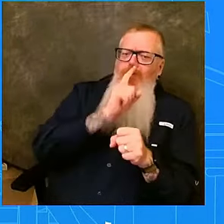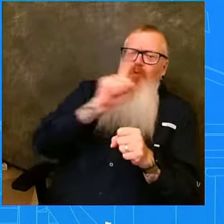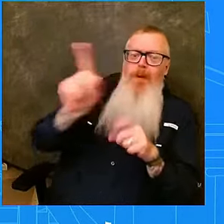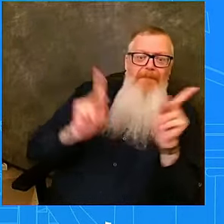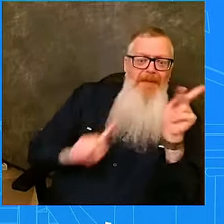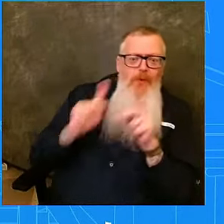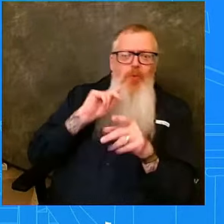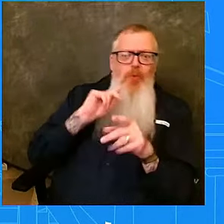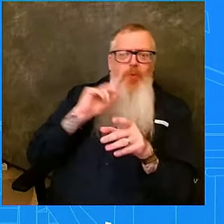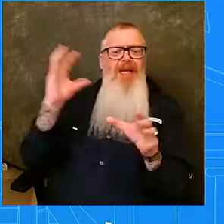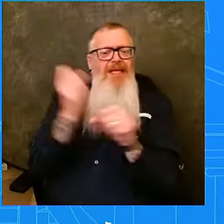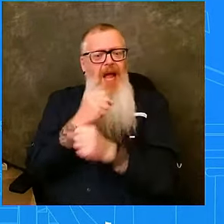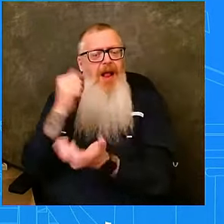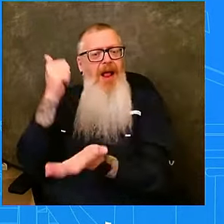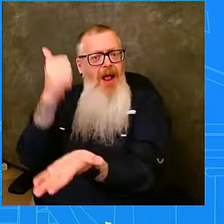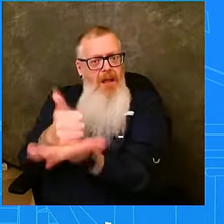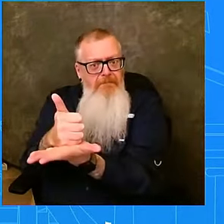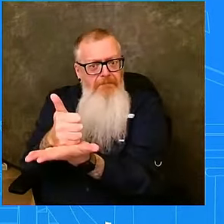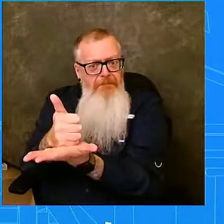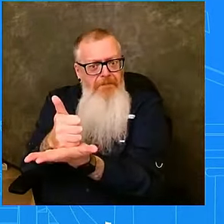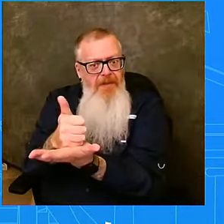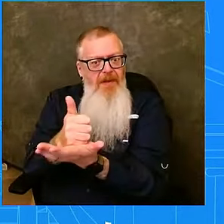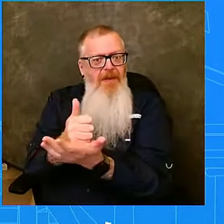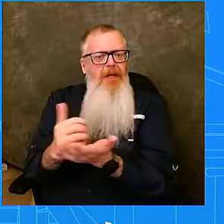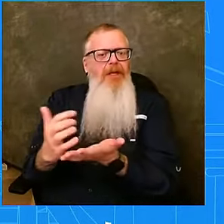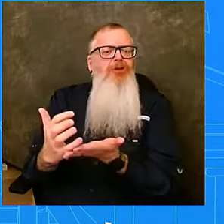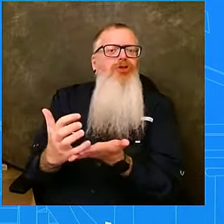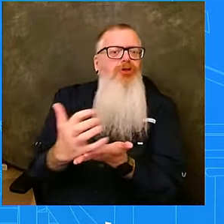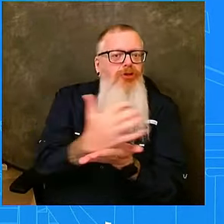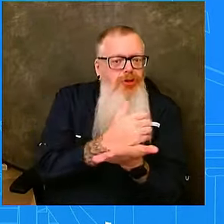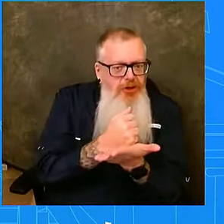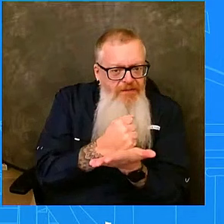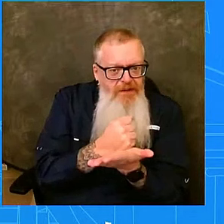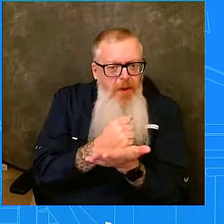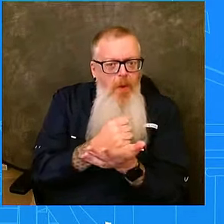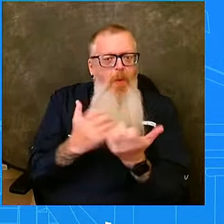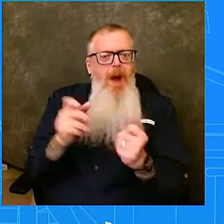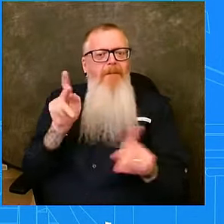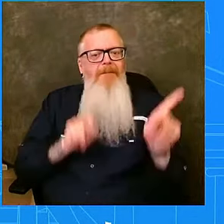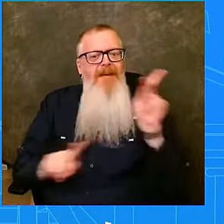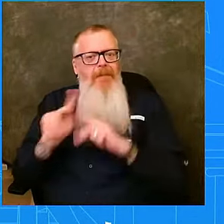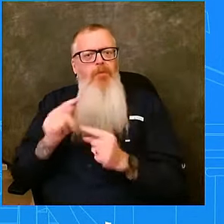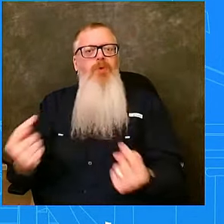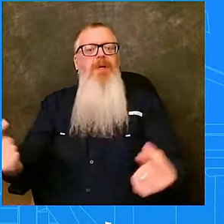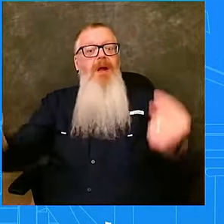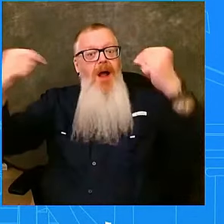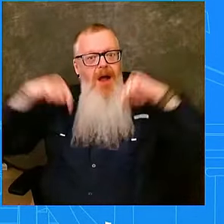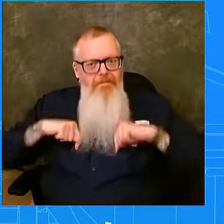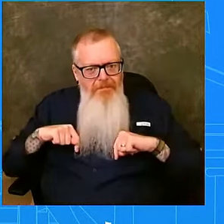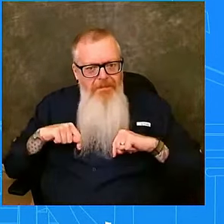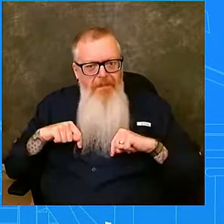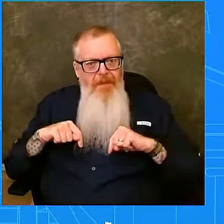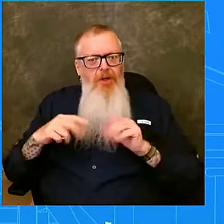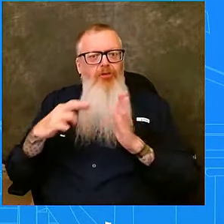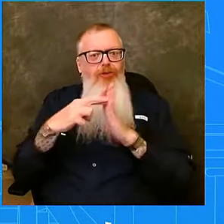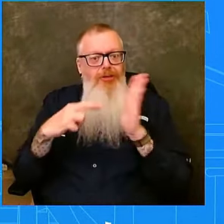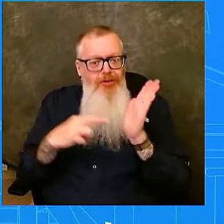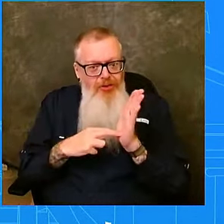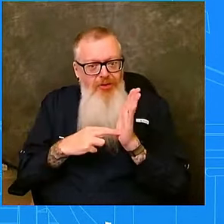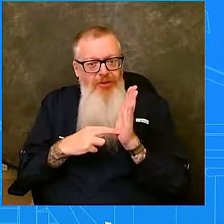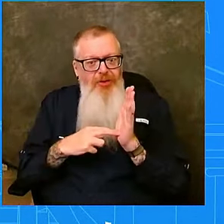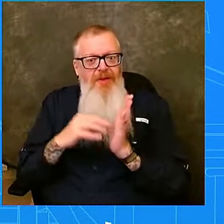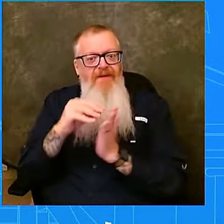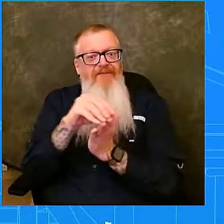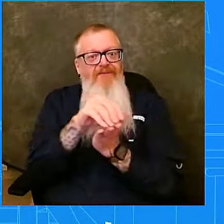people to be able to come to us, register for assistance, so we can help them on their road to recovery. Go ahead, Nadina.